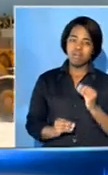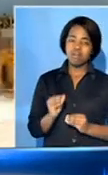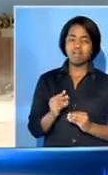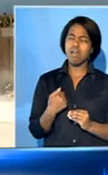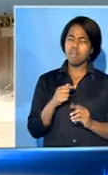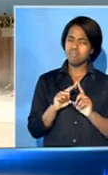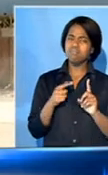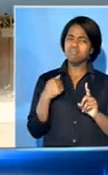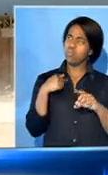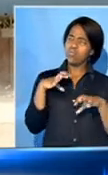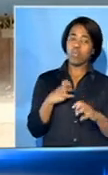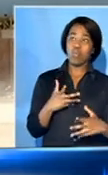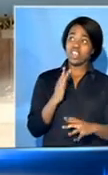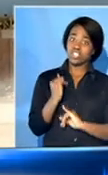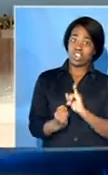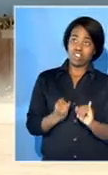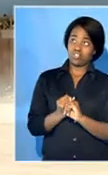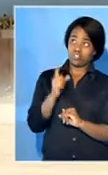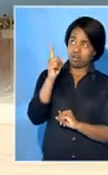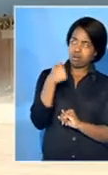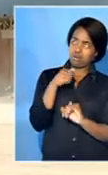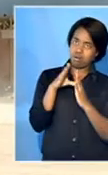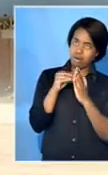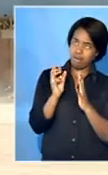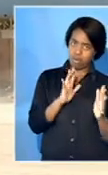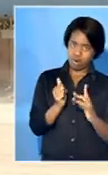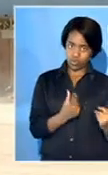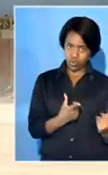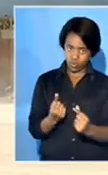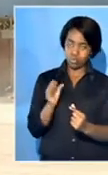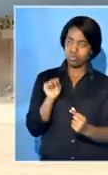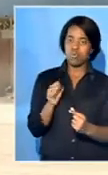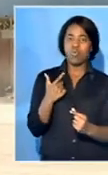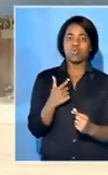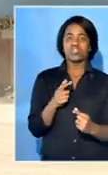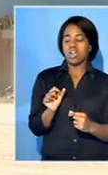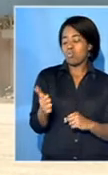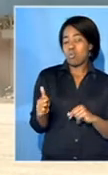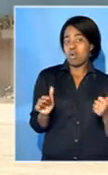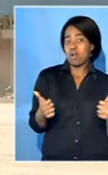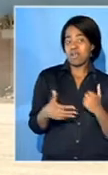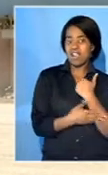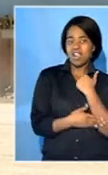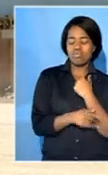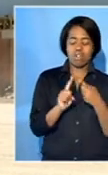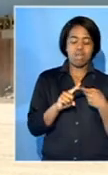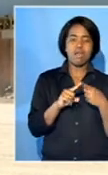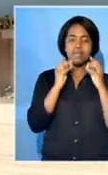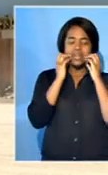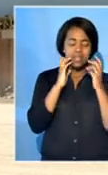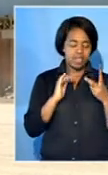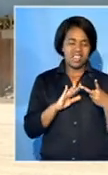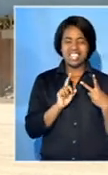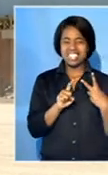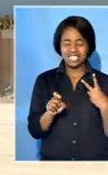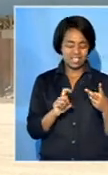internationally. Starting off on a local market, focusing there on the neighboring countries like Mozambique, Namibia and so forth. And then moving